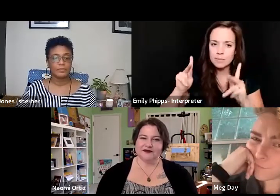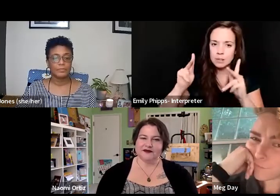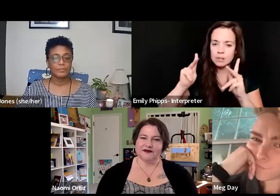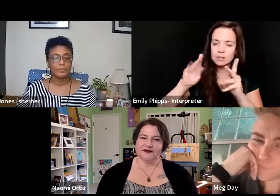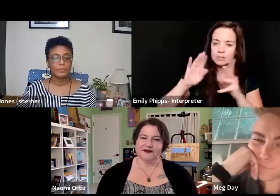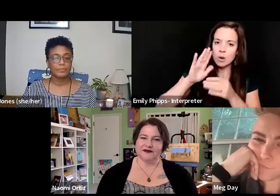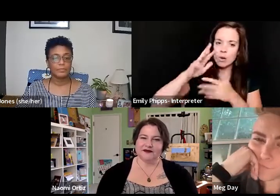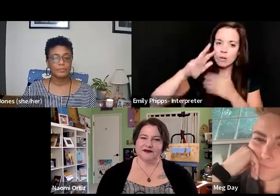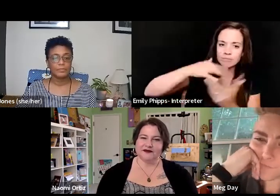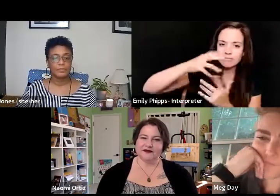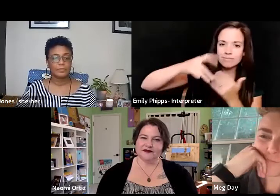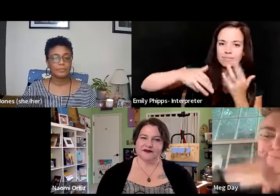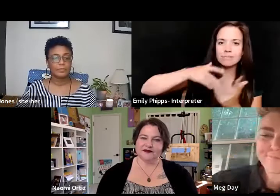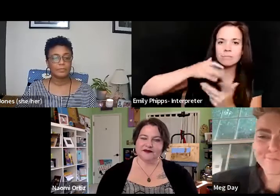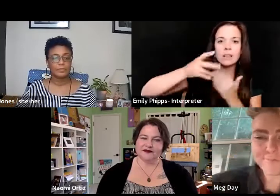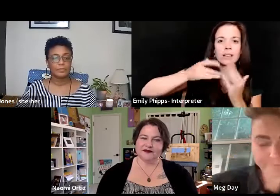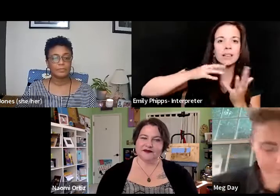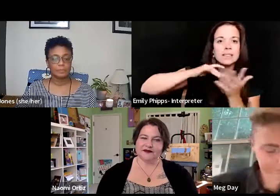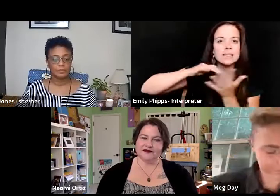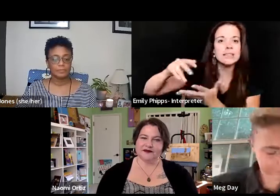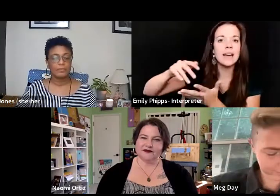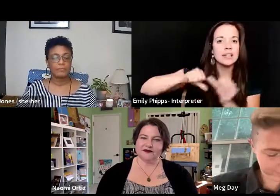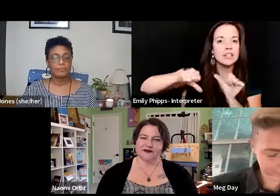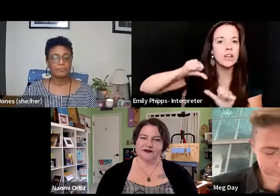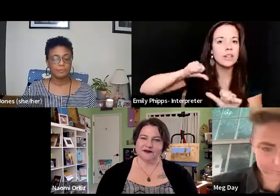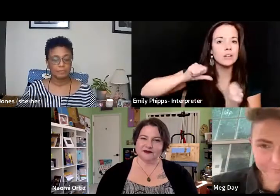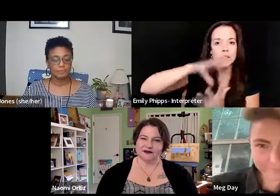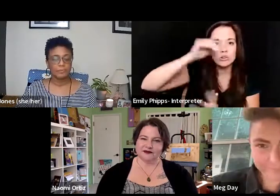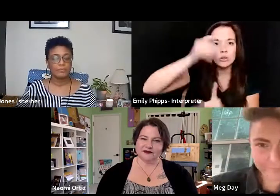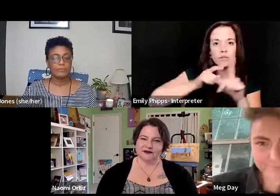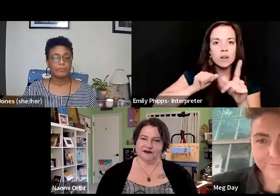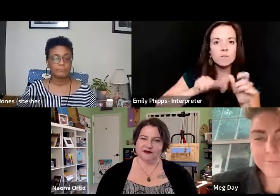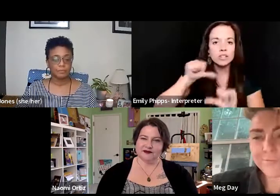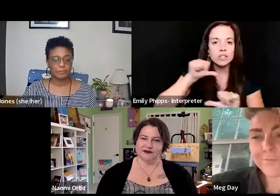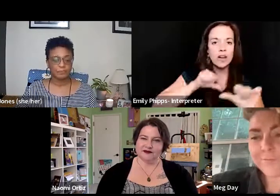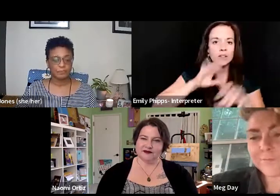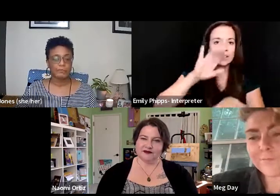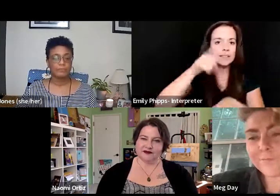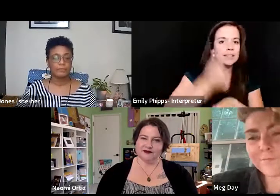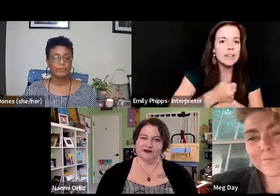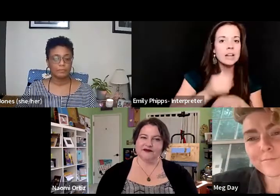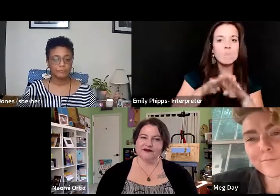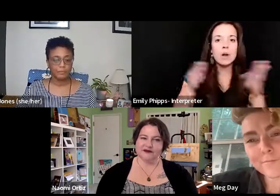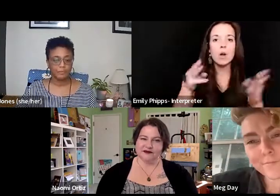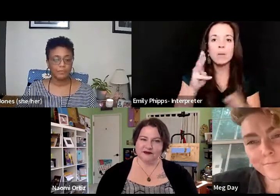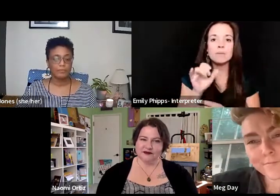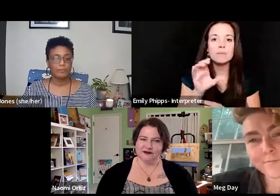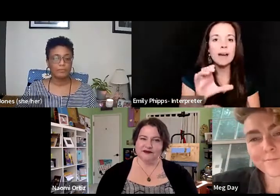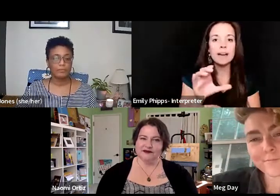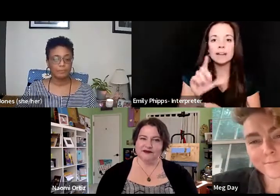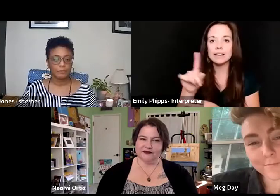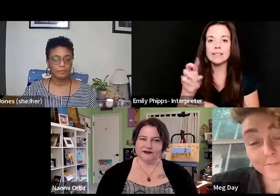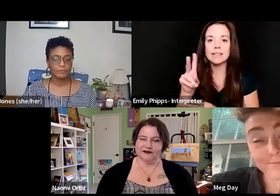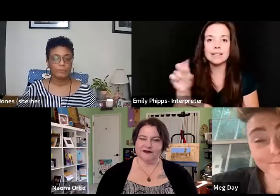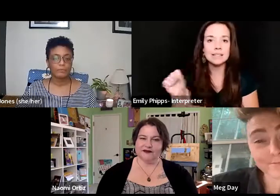study each other. Like, let's learn from each other. Let's set up our open mics and our writing circles and our zines and our, you